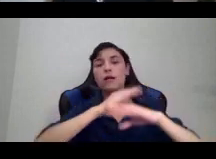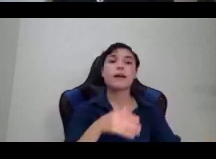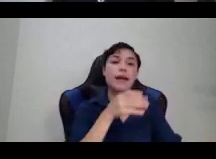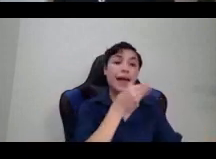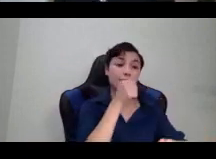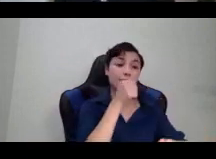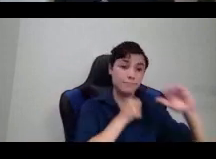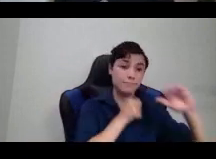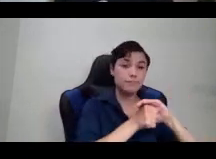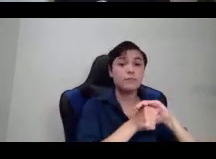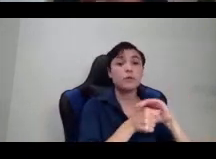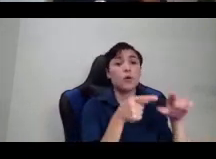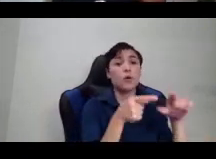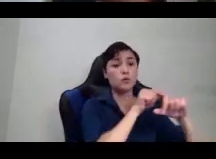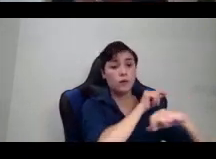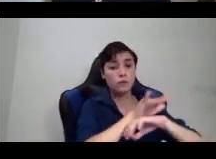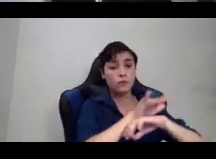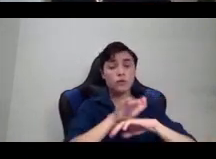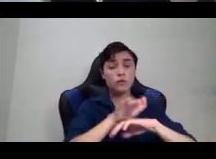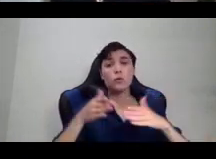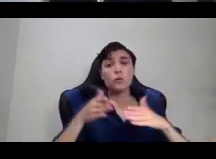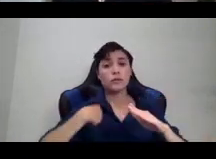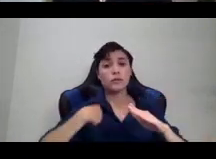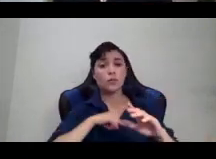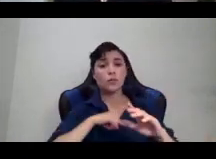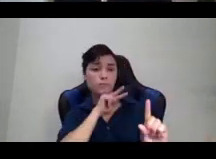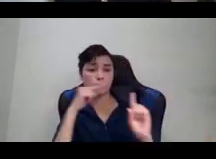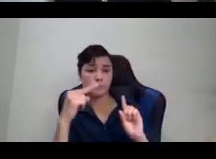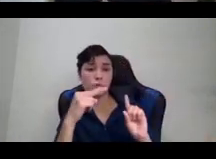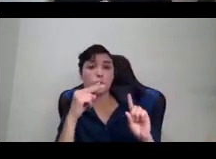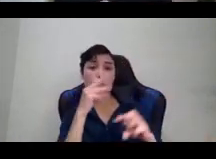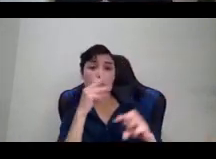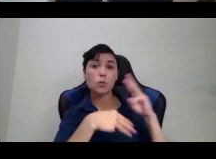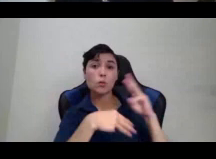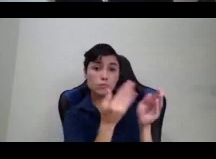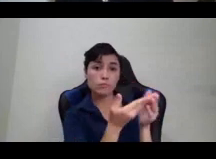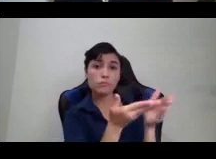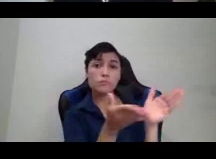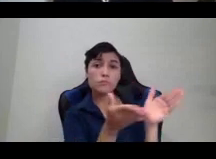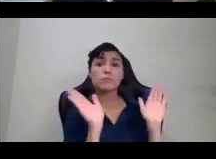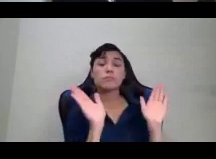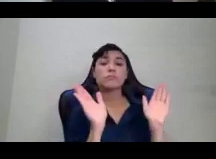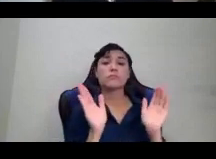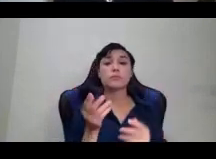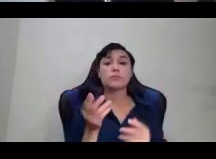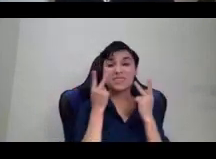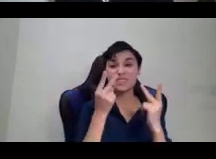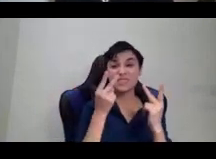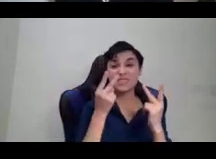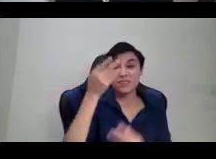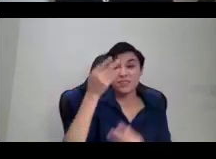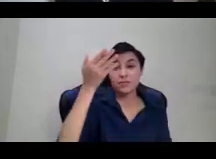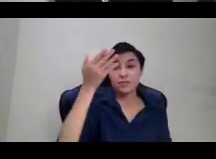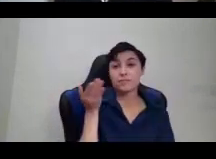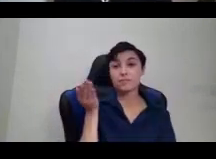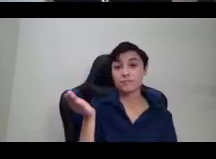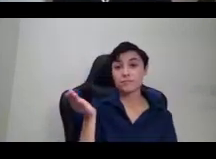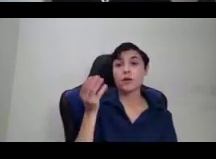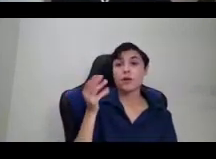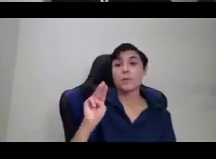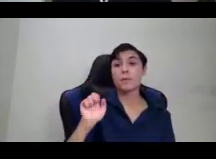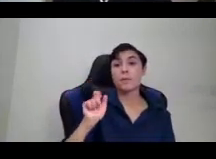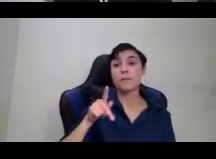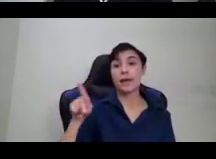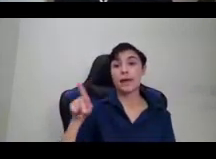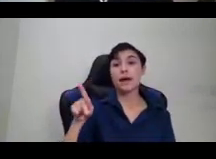shaped by colonialism. An example is on the screen in front of us, this map that is of the globe. I